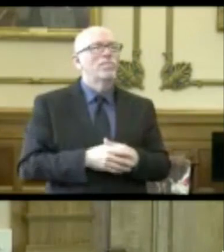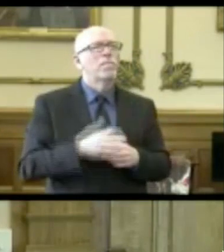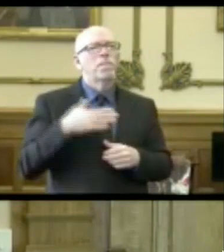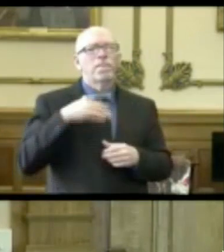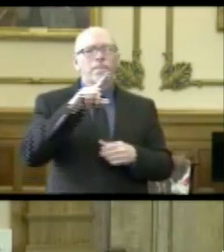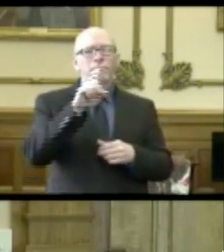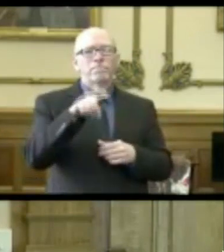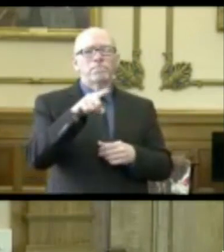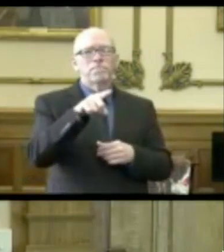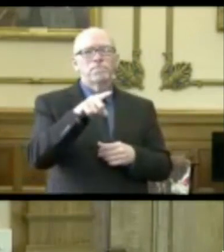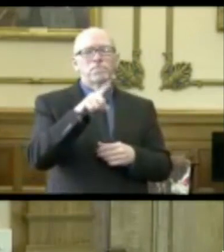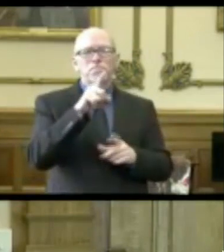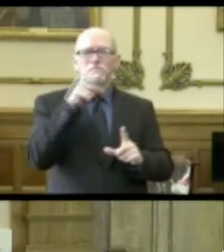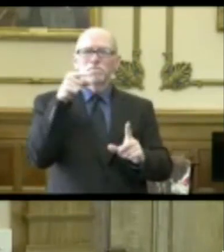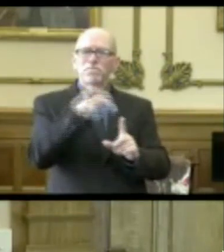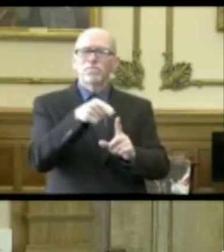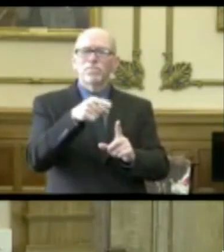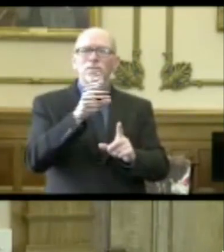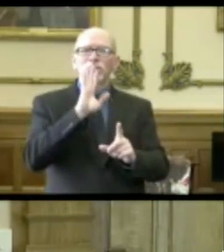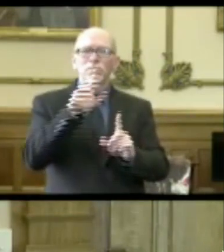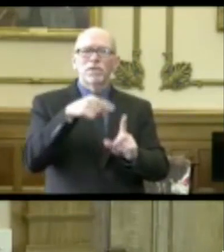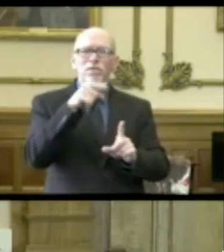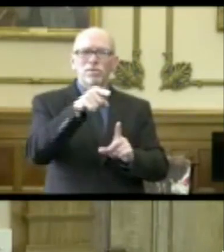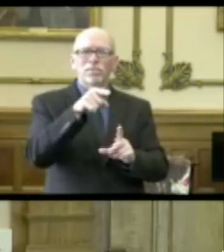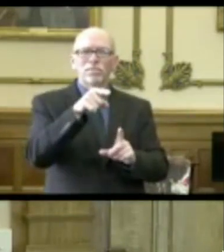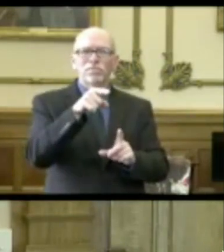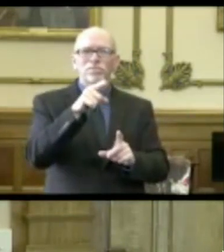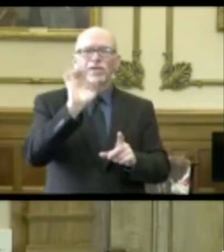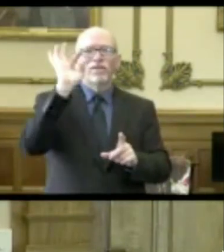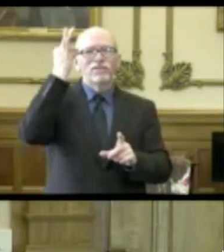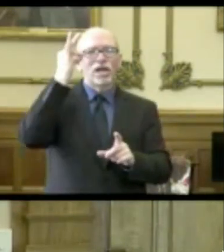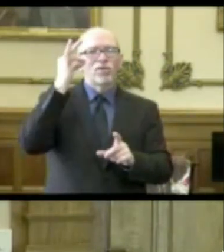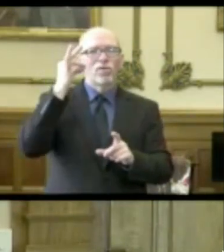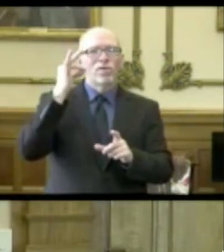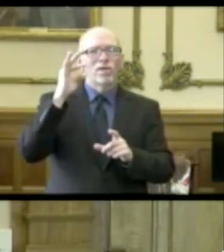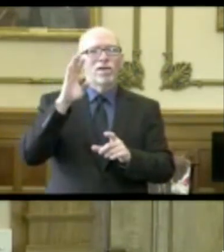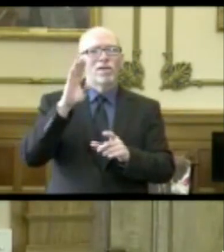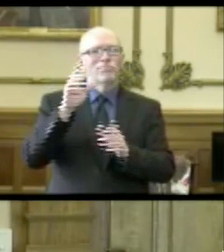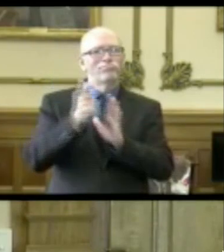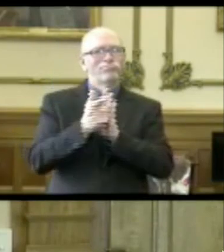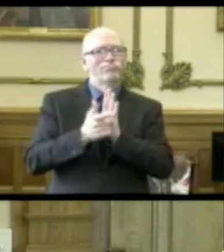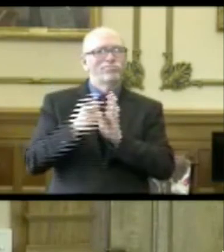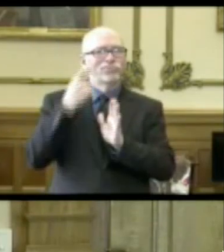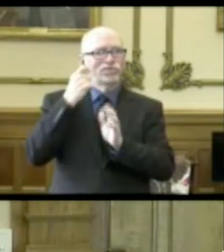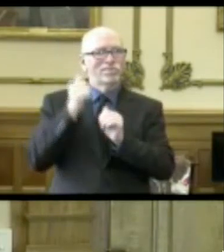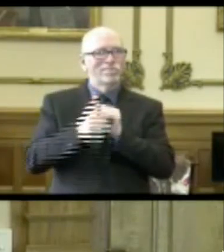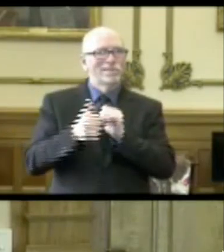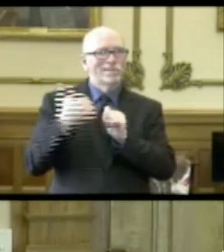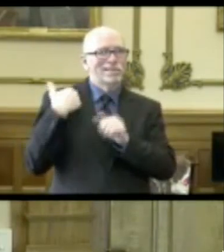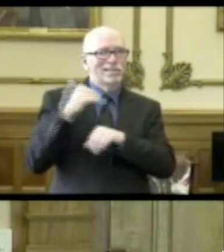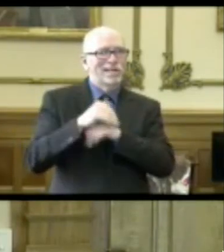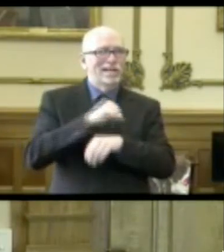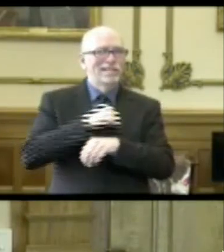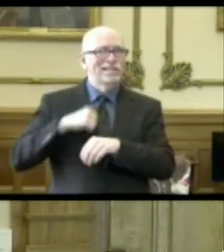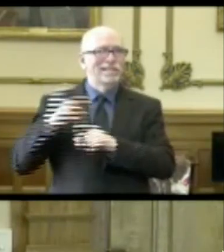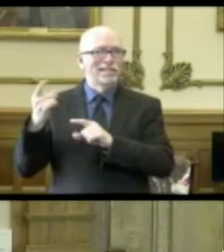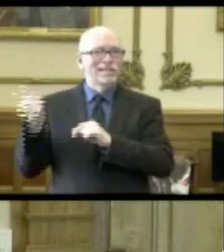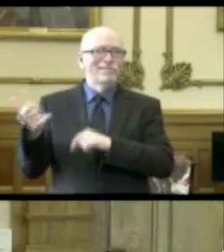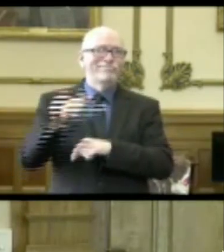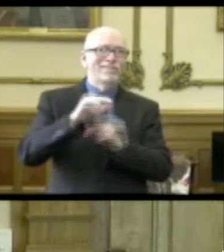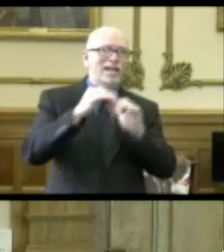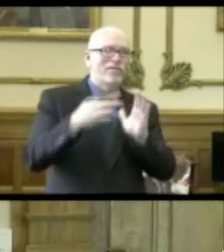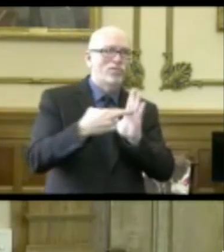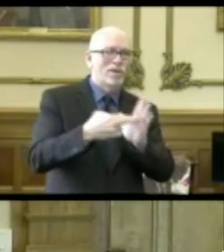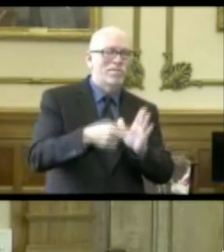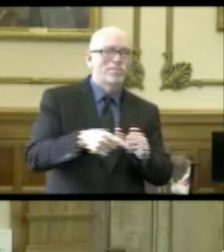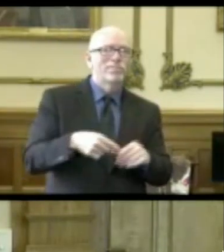My question's kind of specifically about that federal bill that just passed the Senate last night. on its way to the House. One of